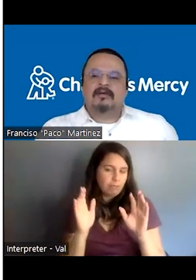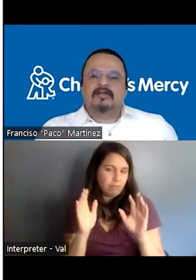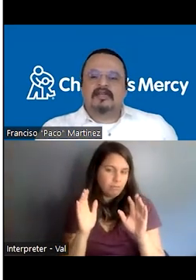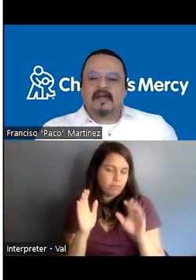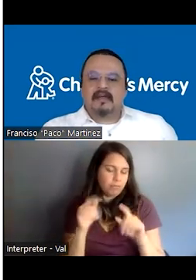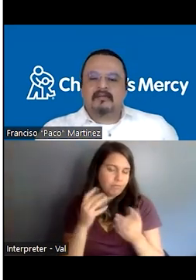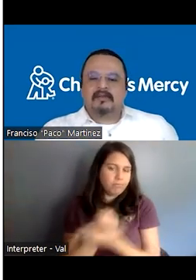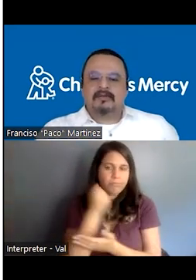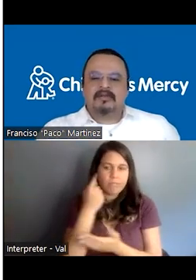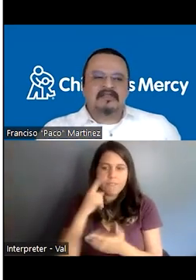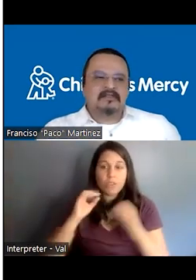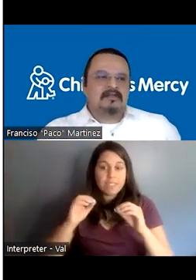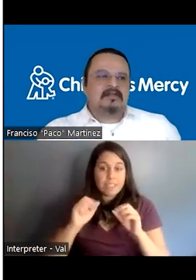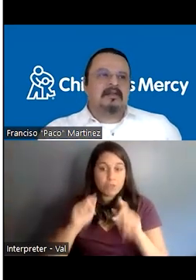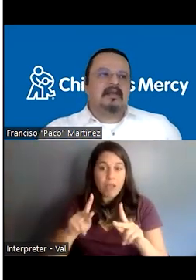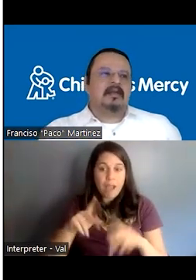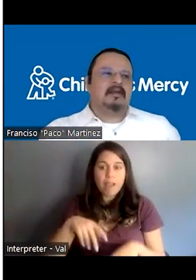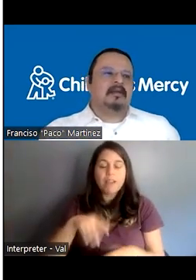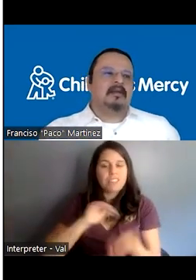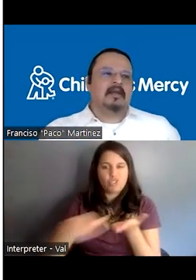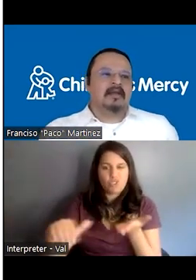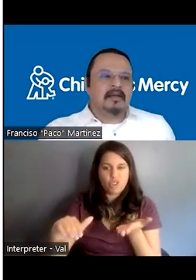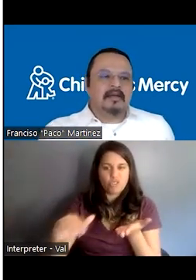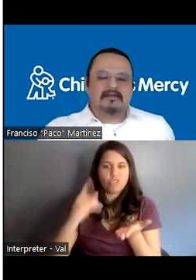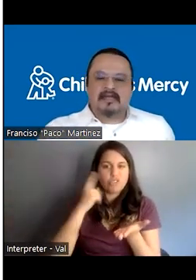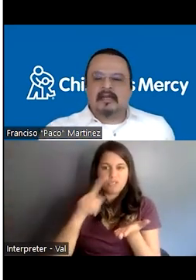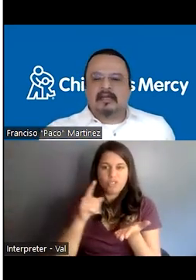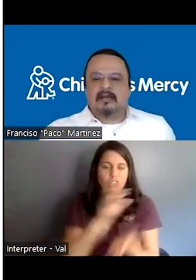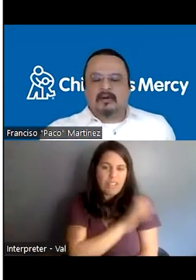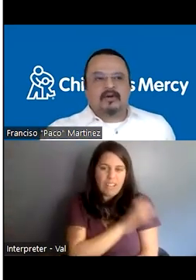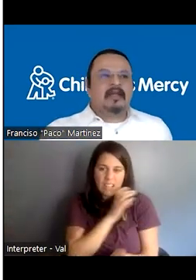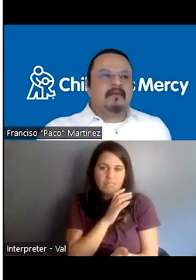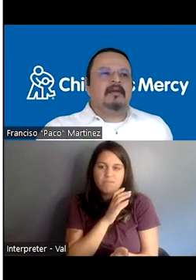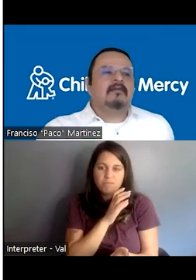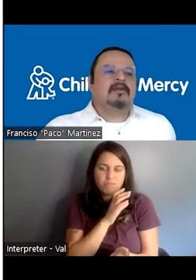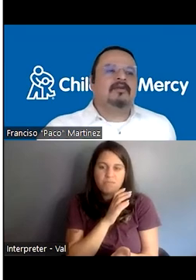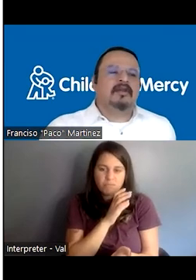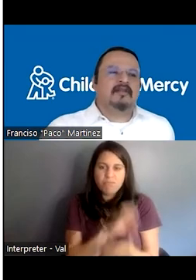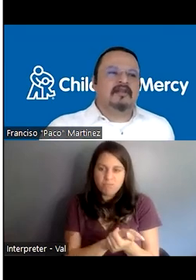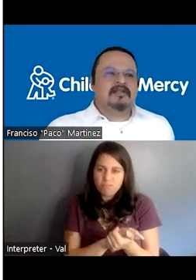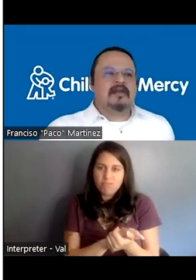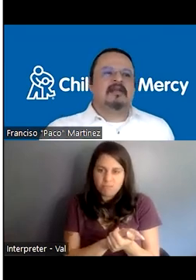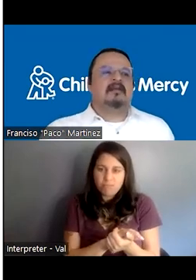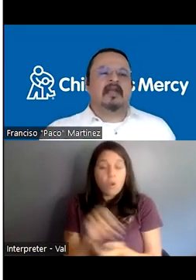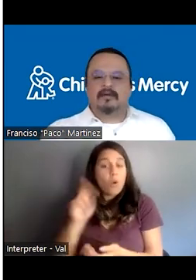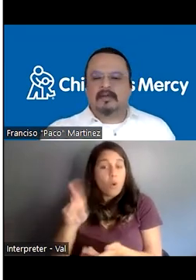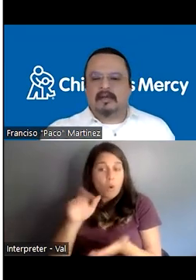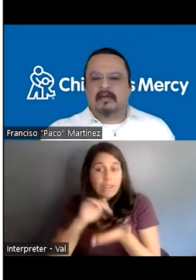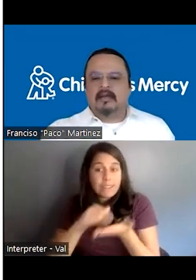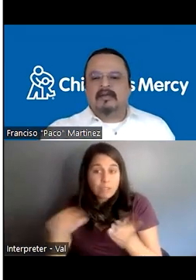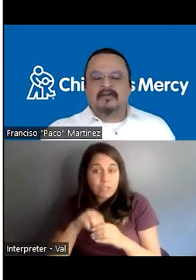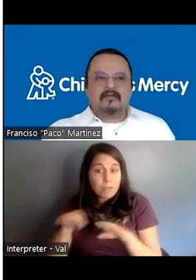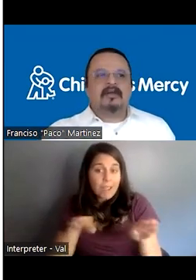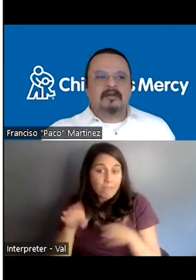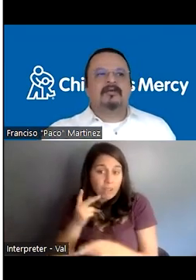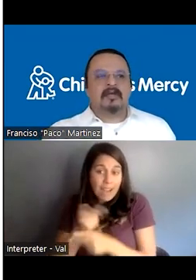you can do pitch back is when you do this charge in the, in, in any clinical setting, or even when you do the discharge in behavioral care,